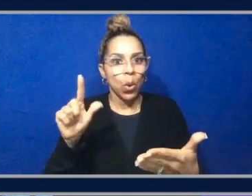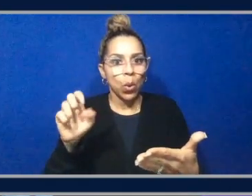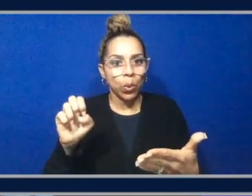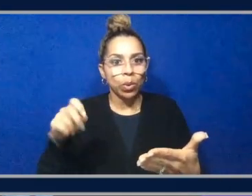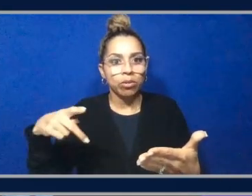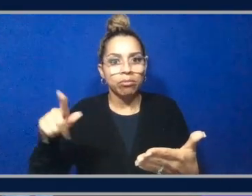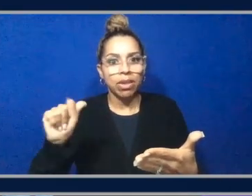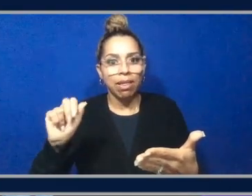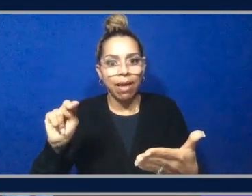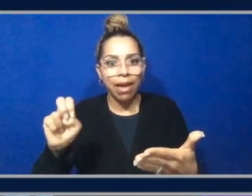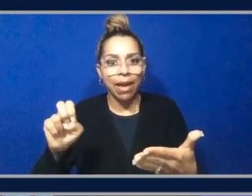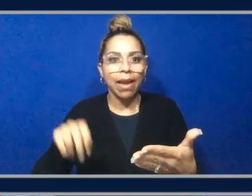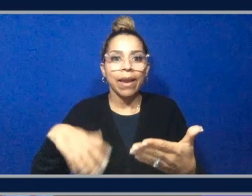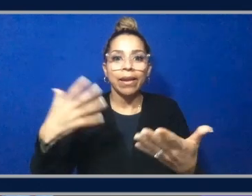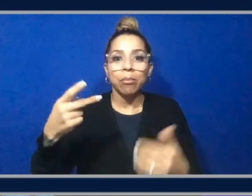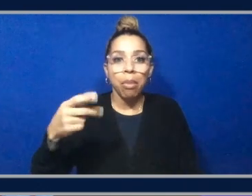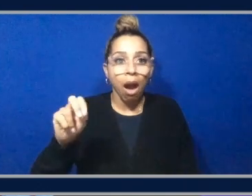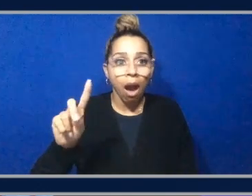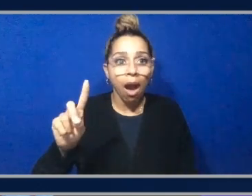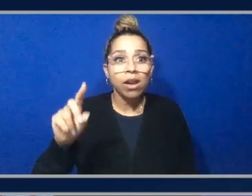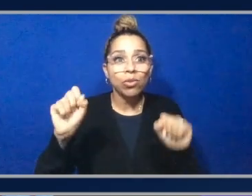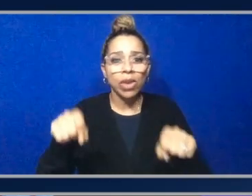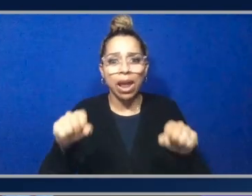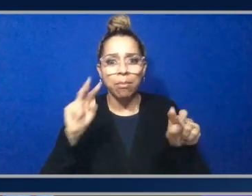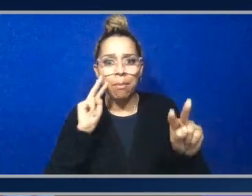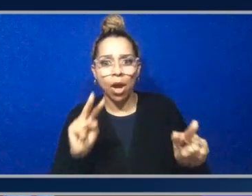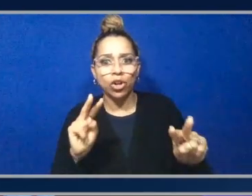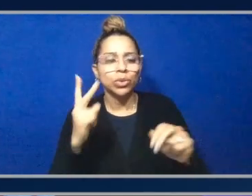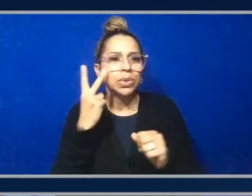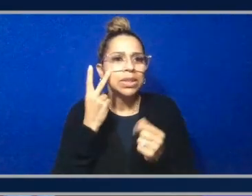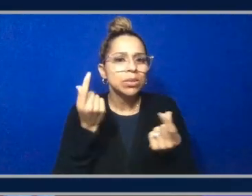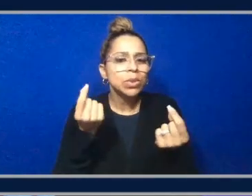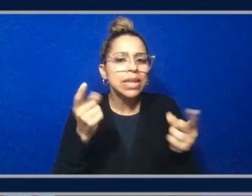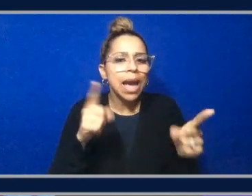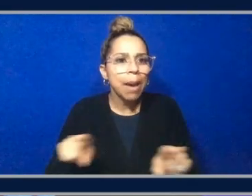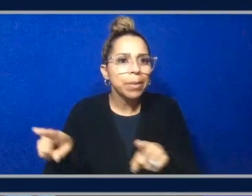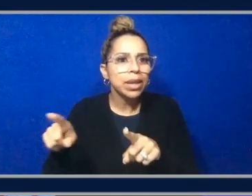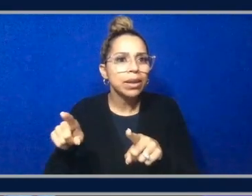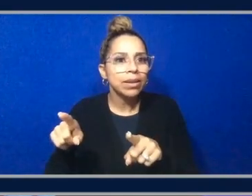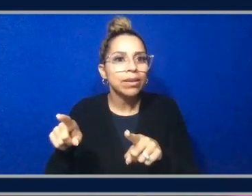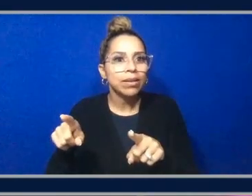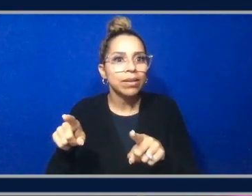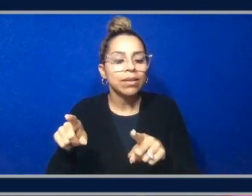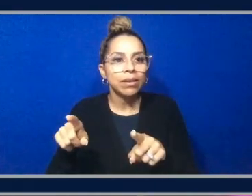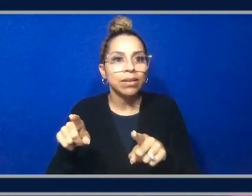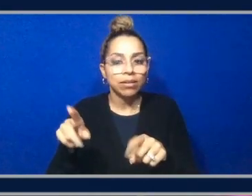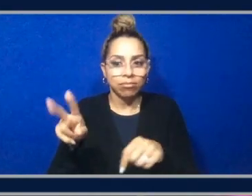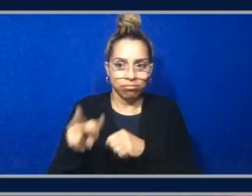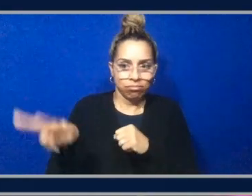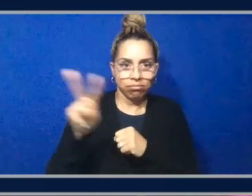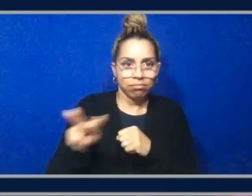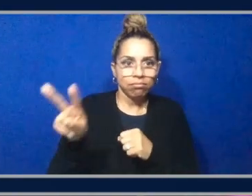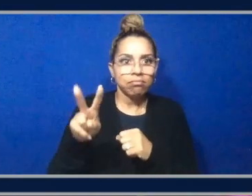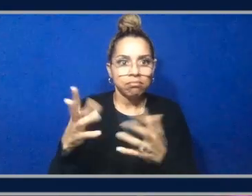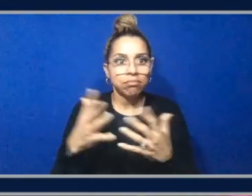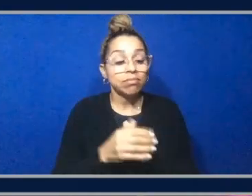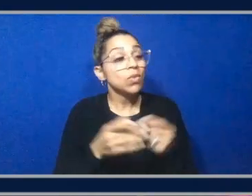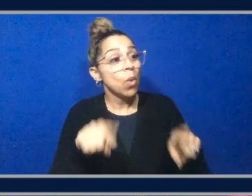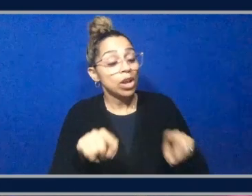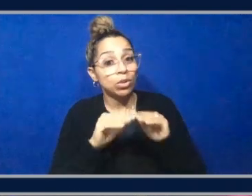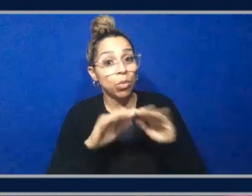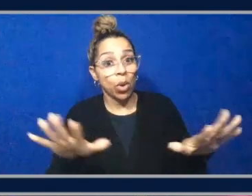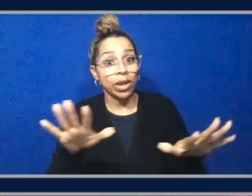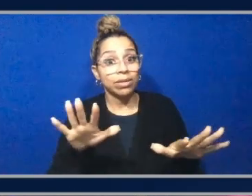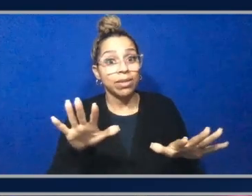what EKS auto mode is doing for your behalf, sort of on the backend. That's great. And so you could see when you were deploying that retail workload from